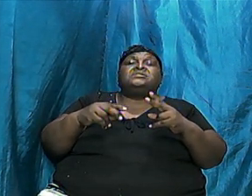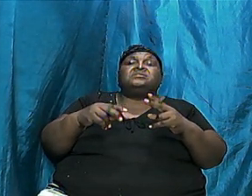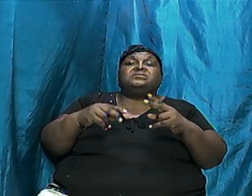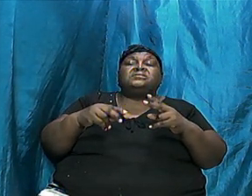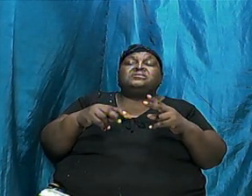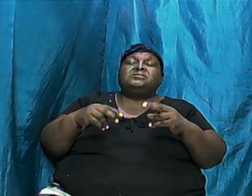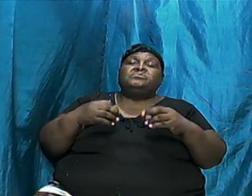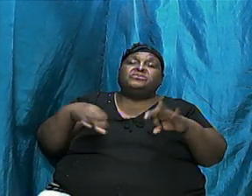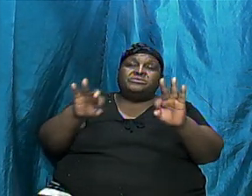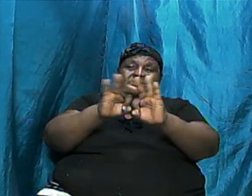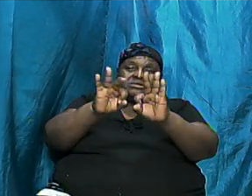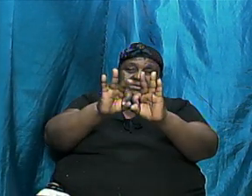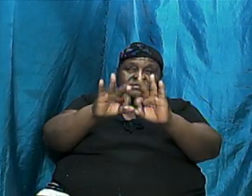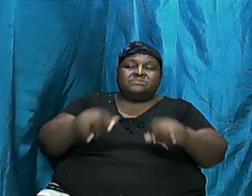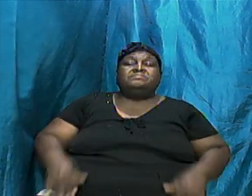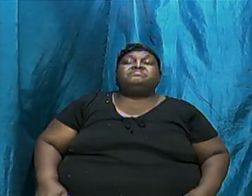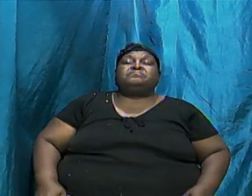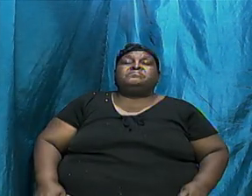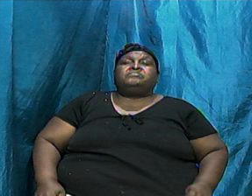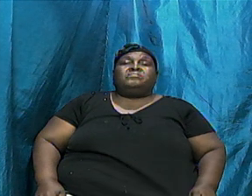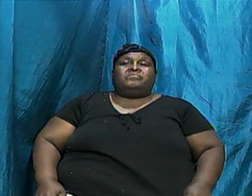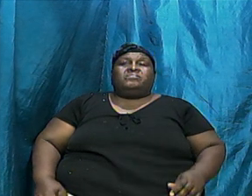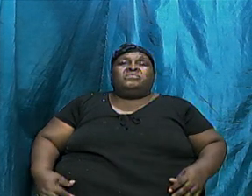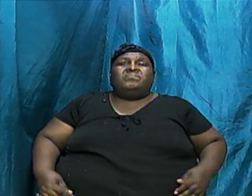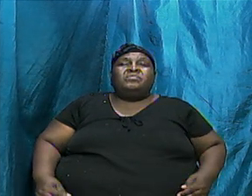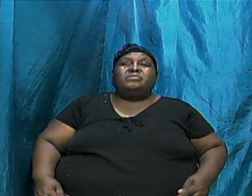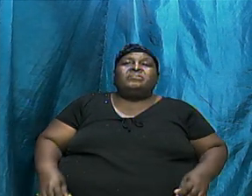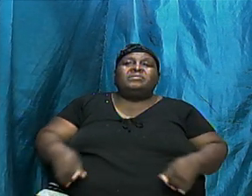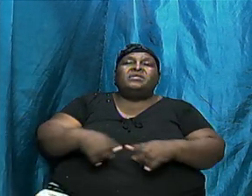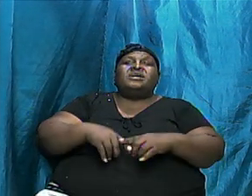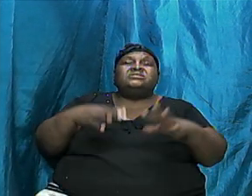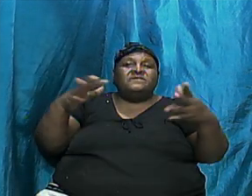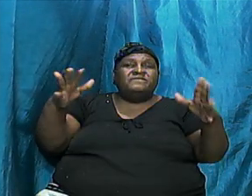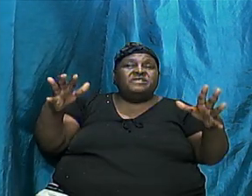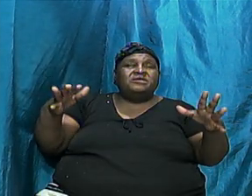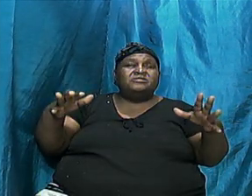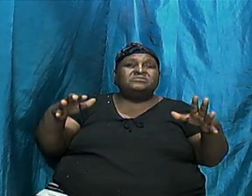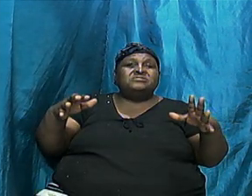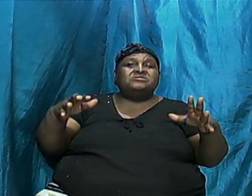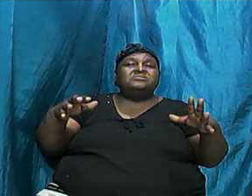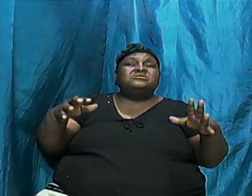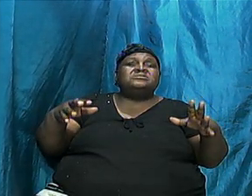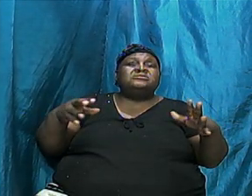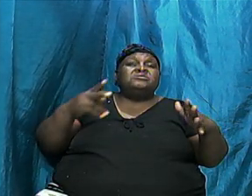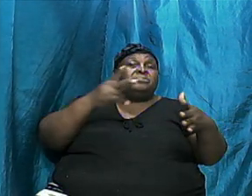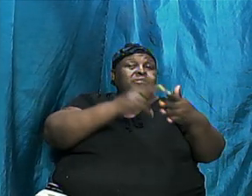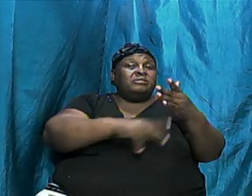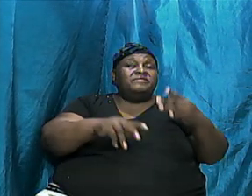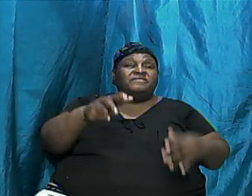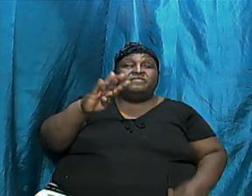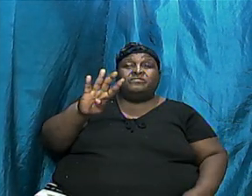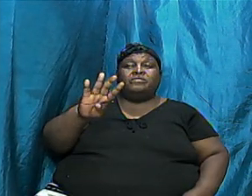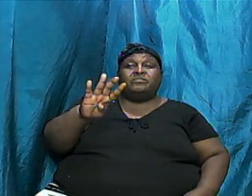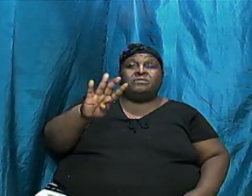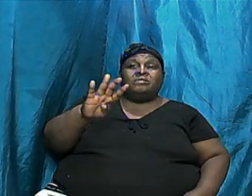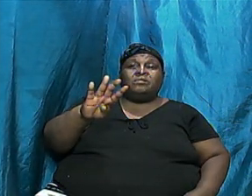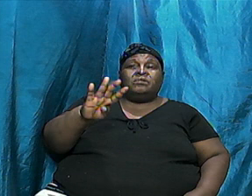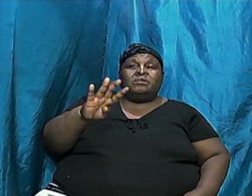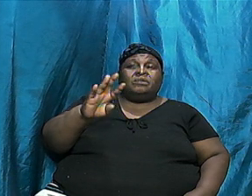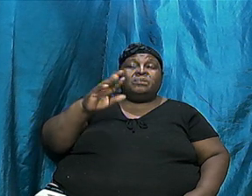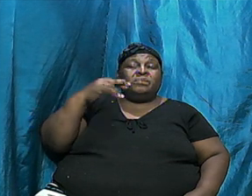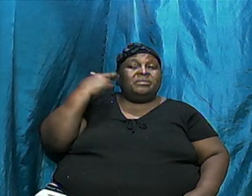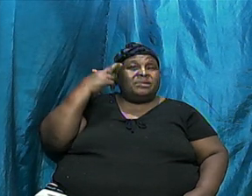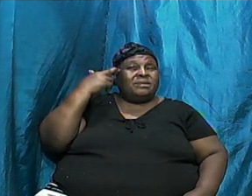as we close off on division chapter four, or division number four, sorry, we are realizing